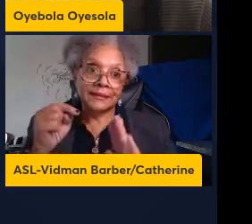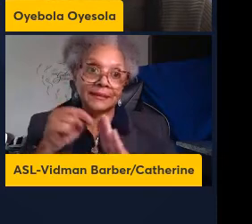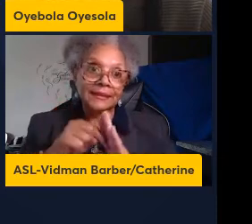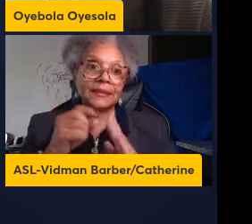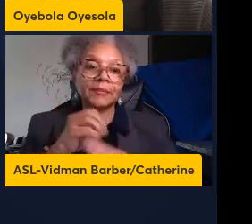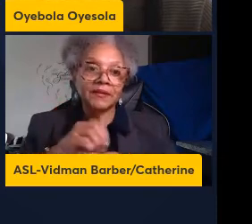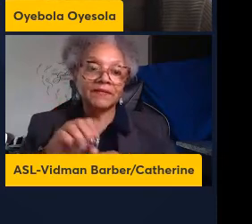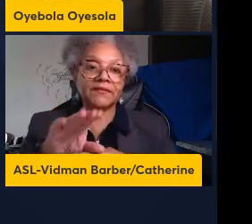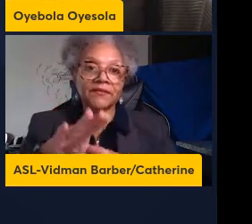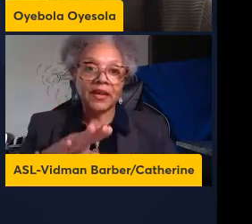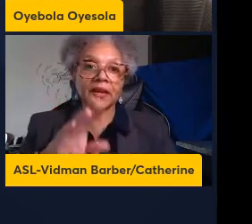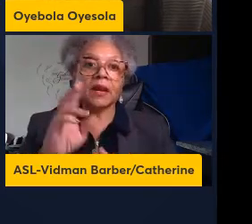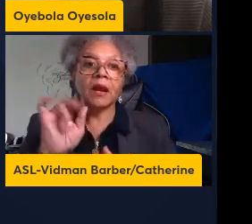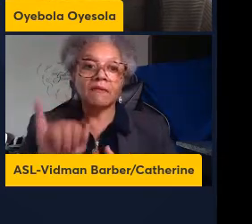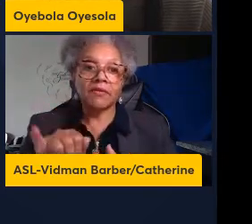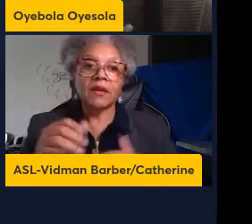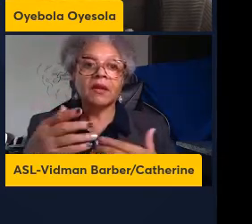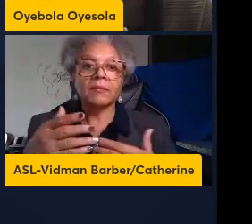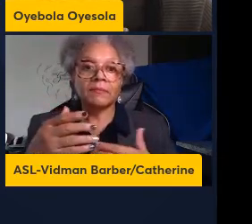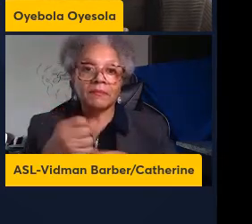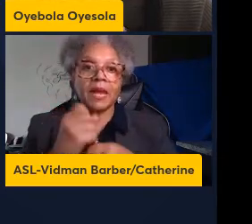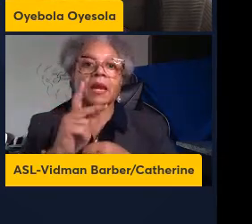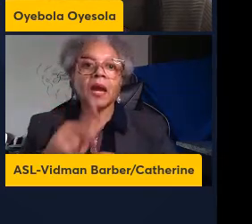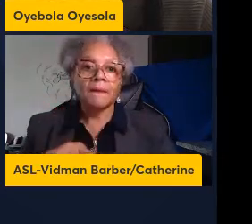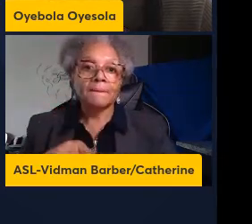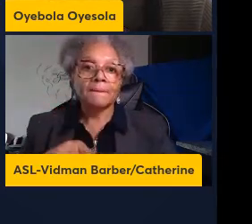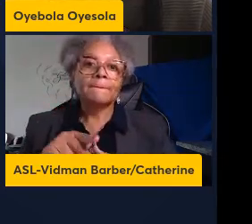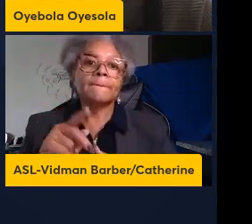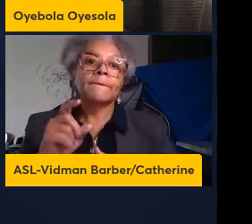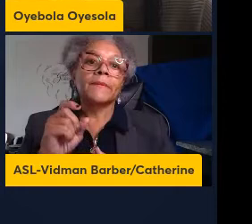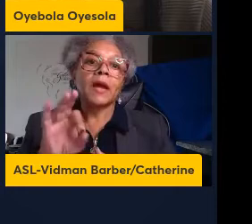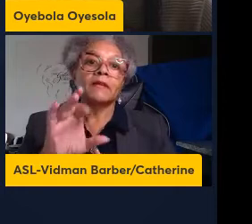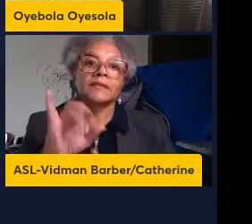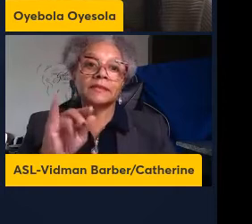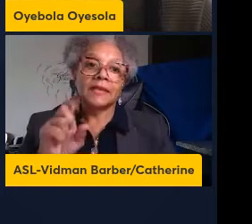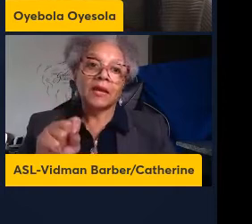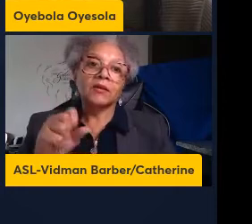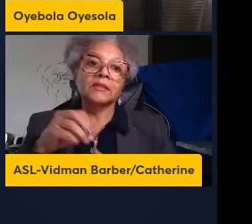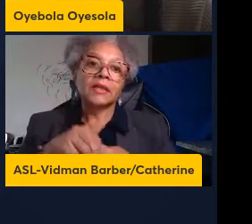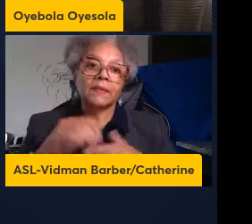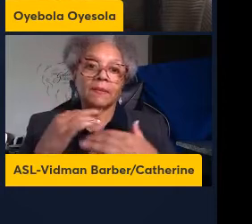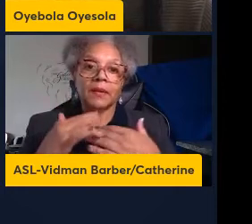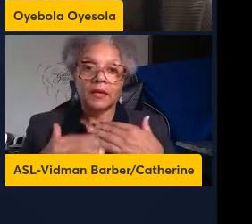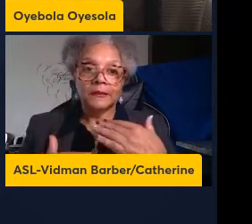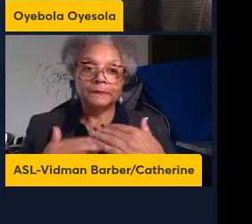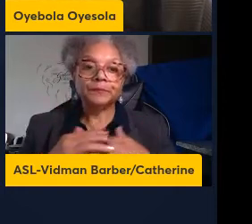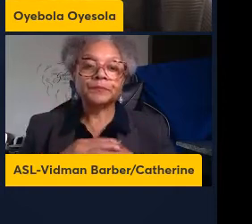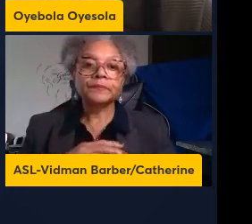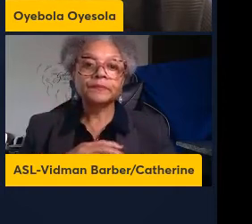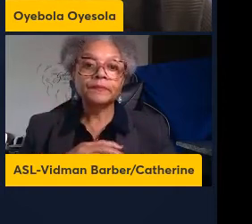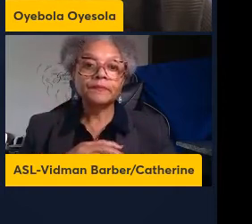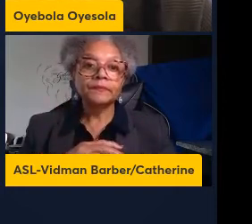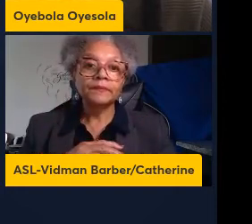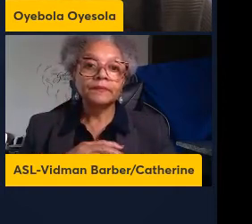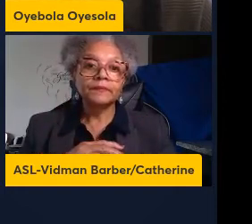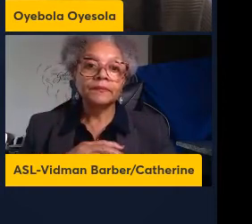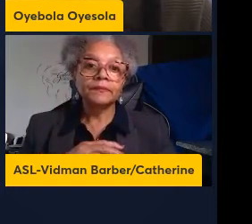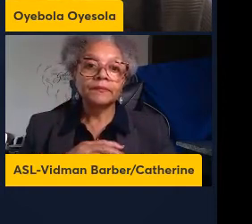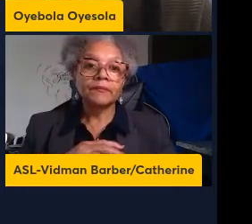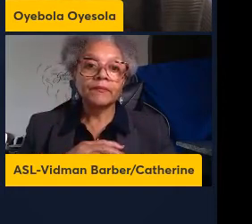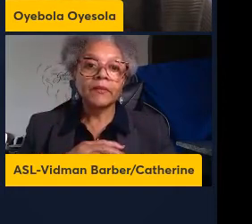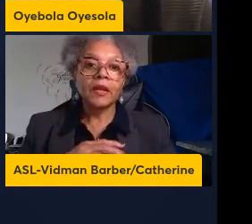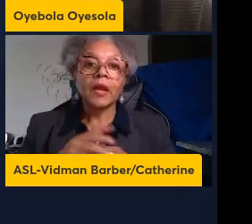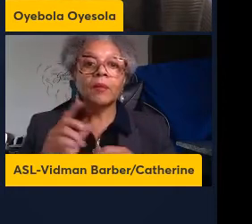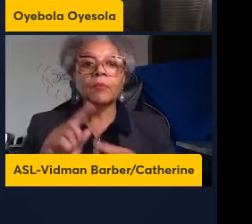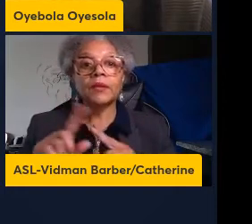the immune composition of cells in the blood however when we look